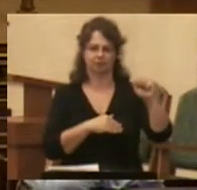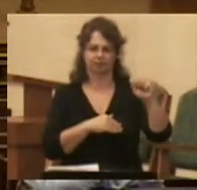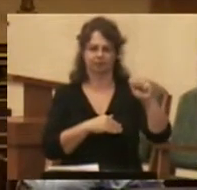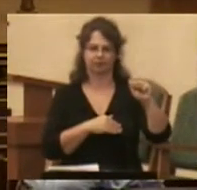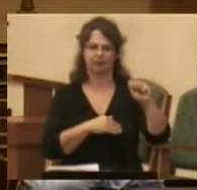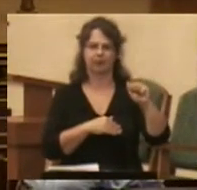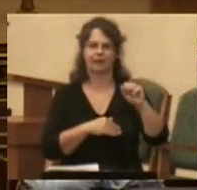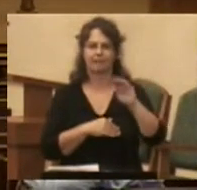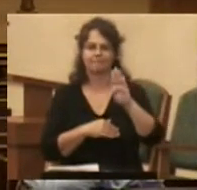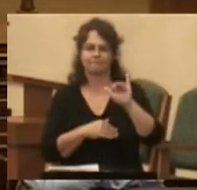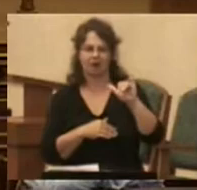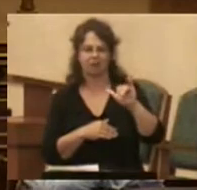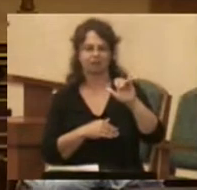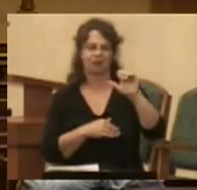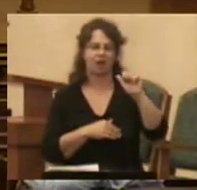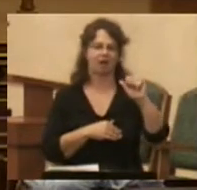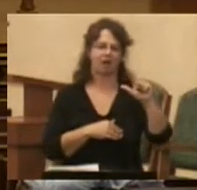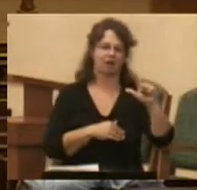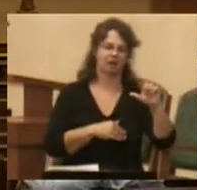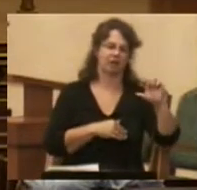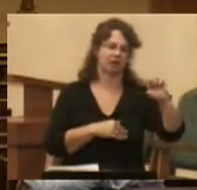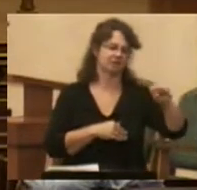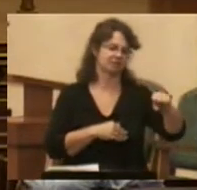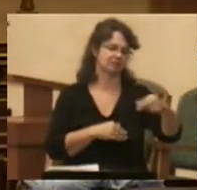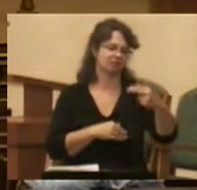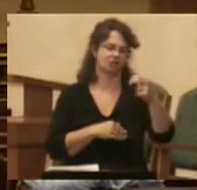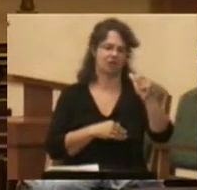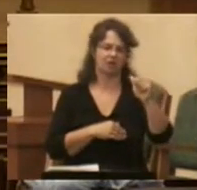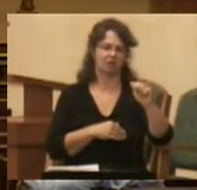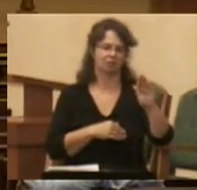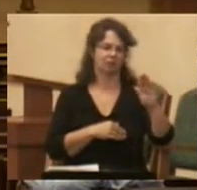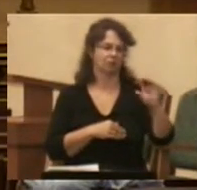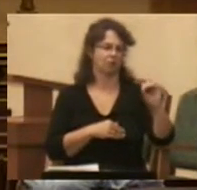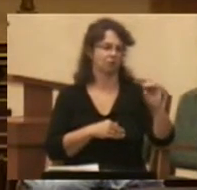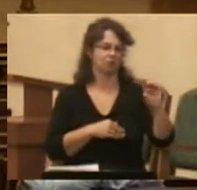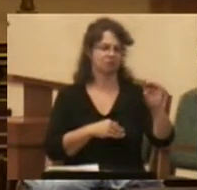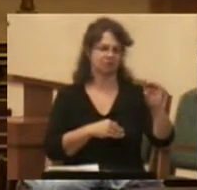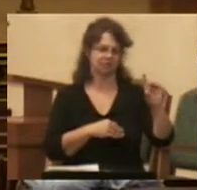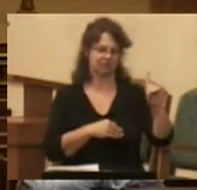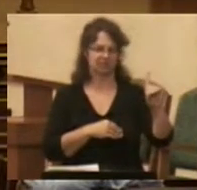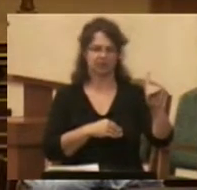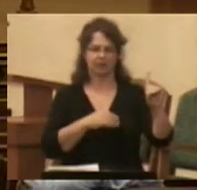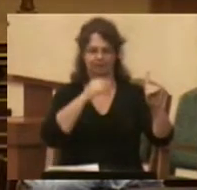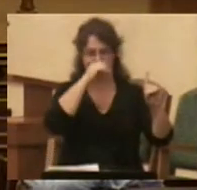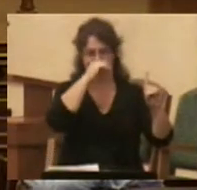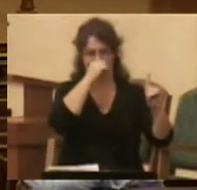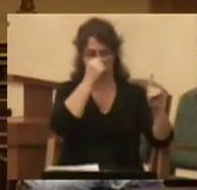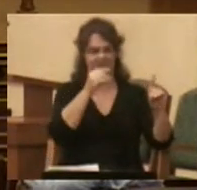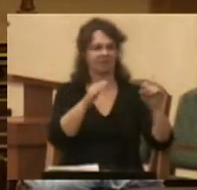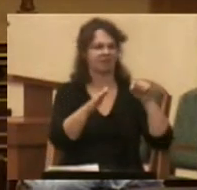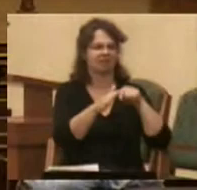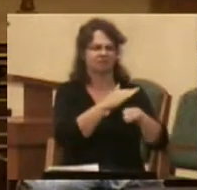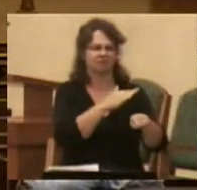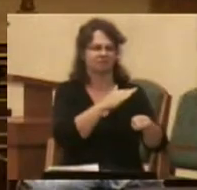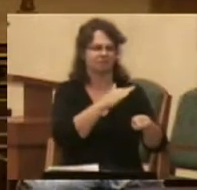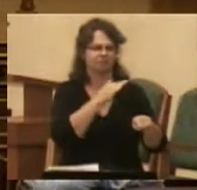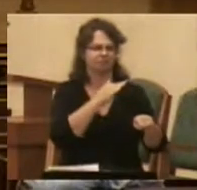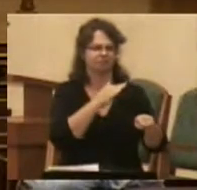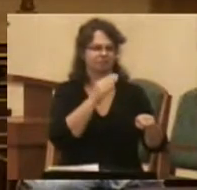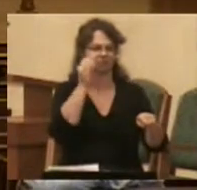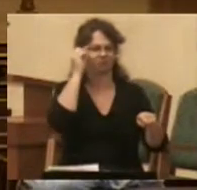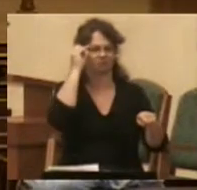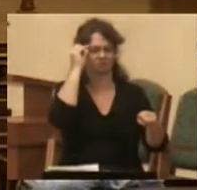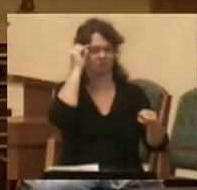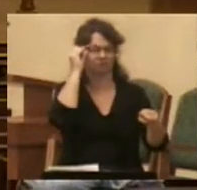the Al-Qaeda branch of terrorists in Somalia. These killings evidently were done in